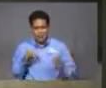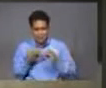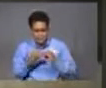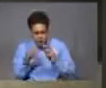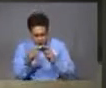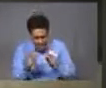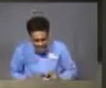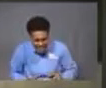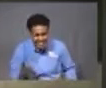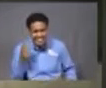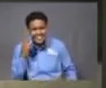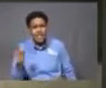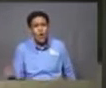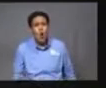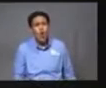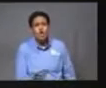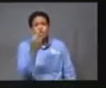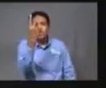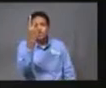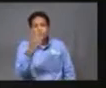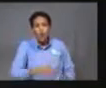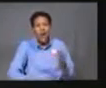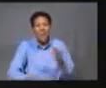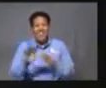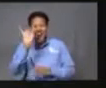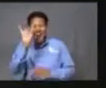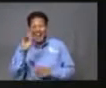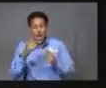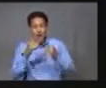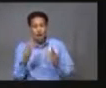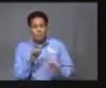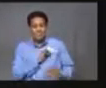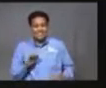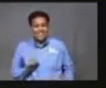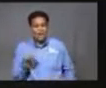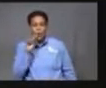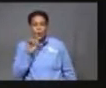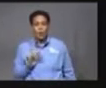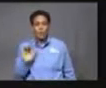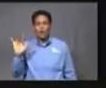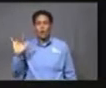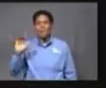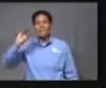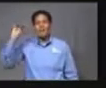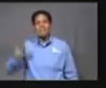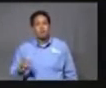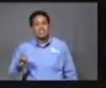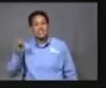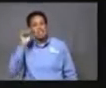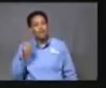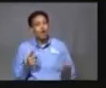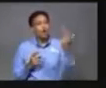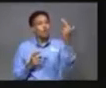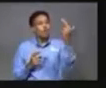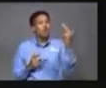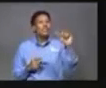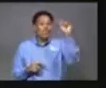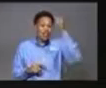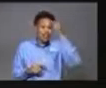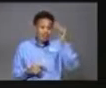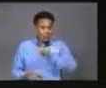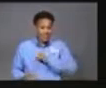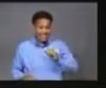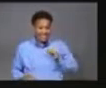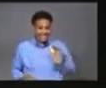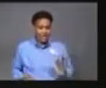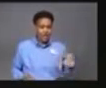deeper and you said there are only two of eight opposition senators that are women, that's 25%, four of 13 government senators that are